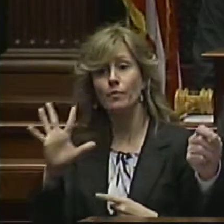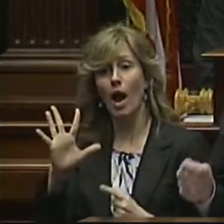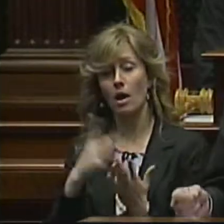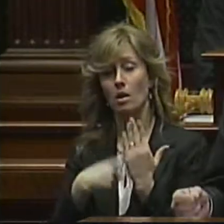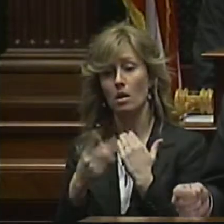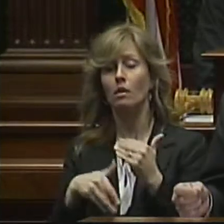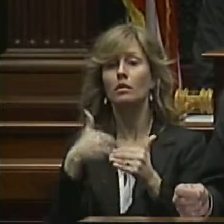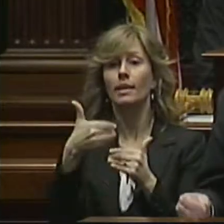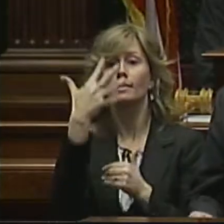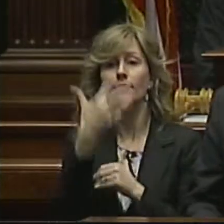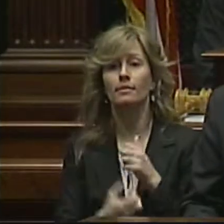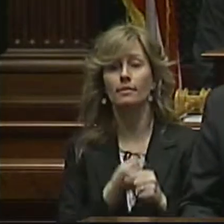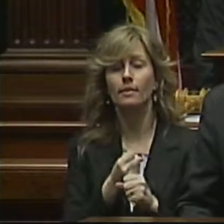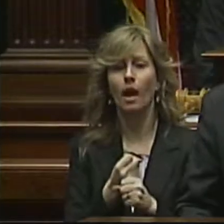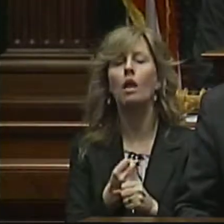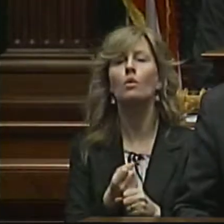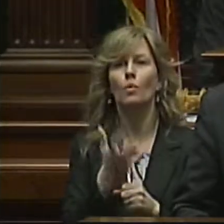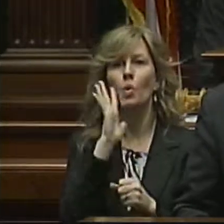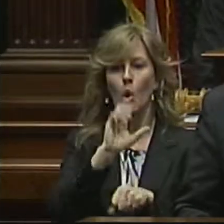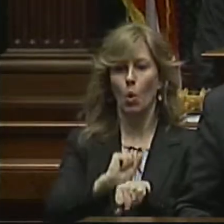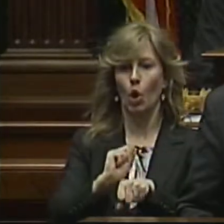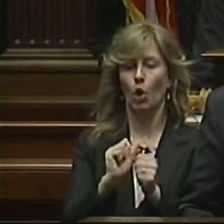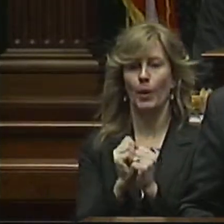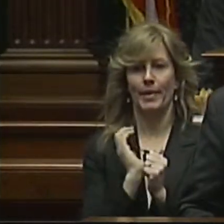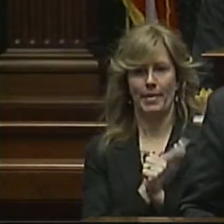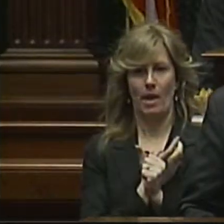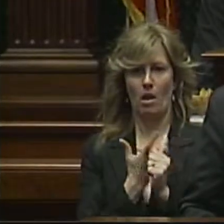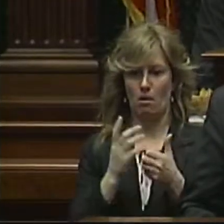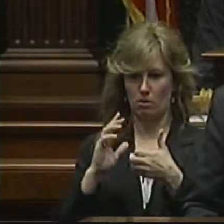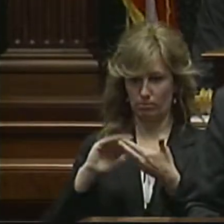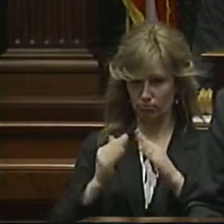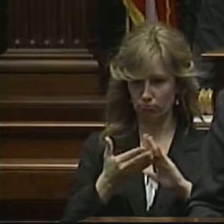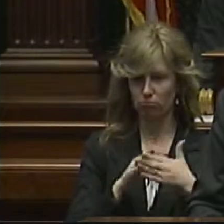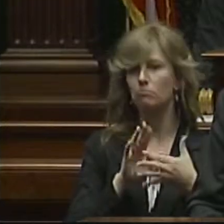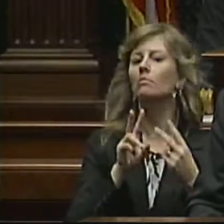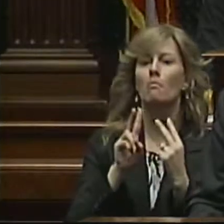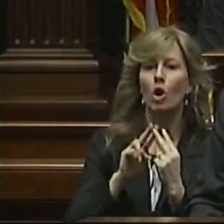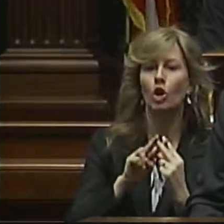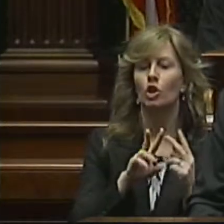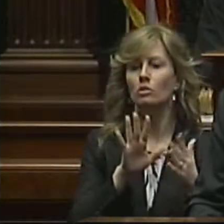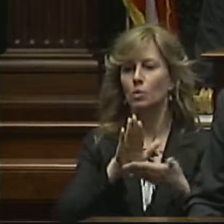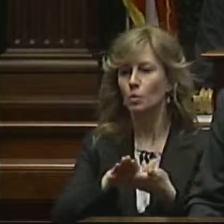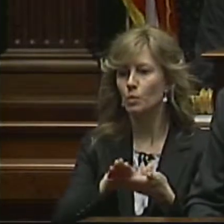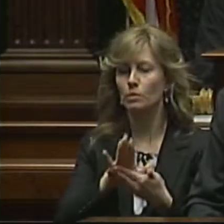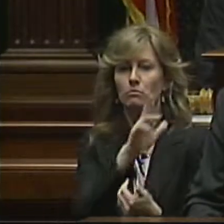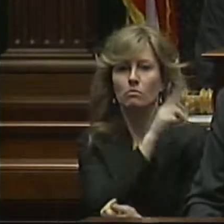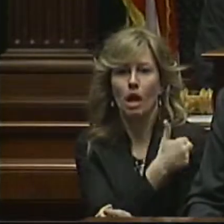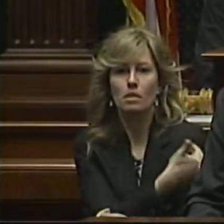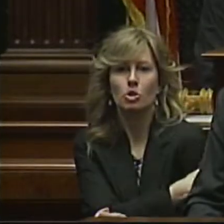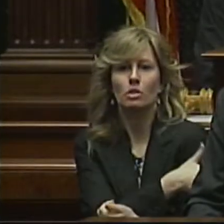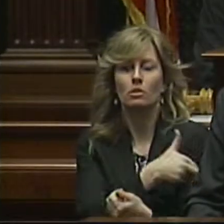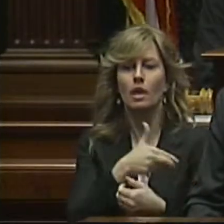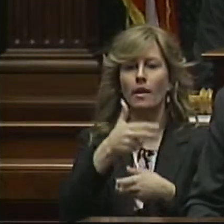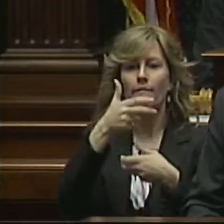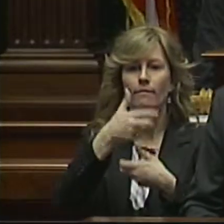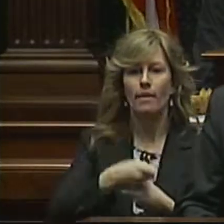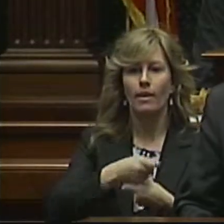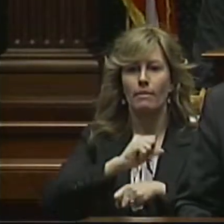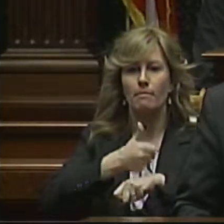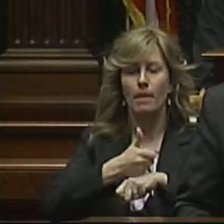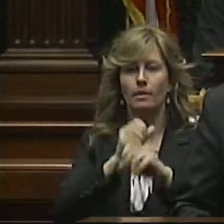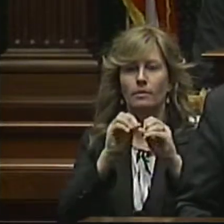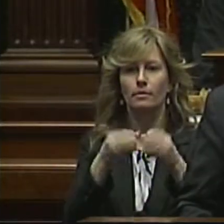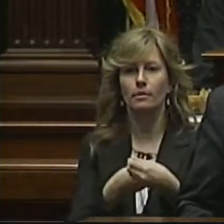over the next five years, we will work with our community partners, schools, and hospitals, and faith-based organizations